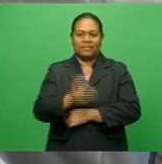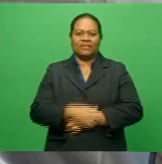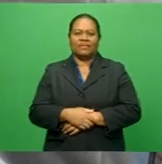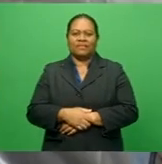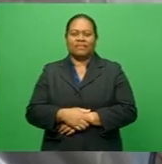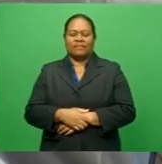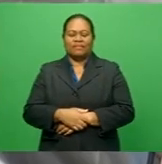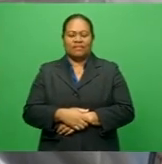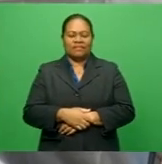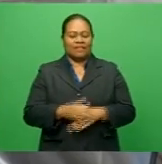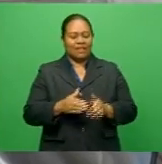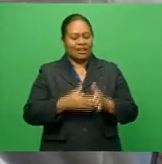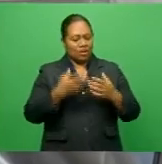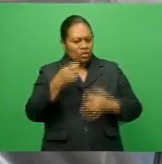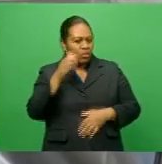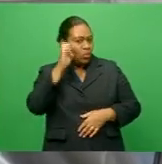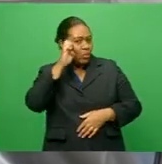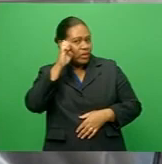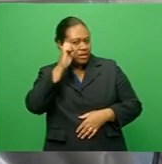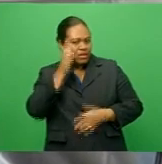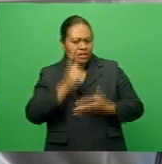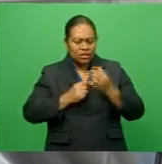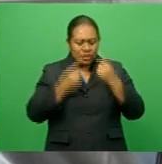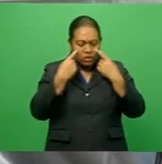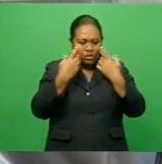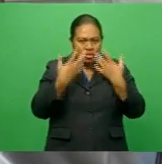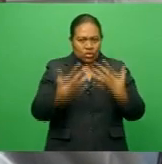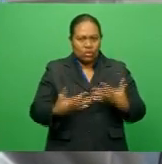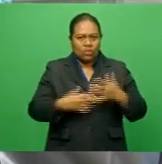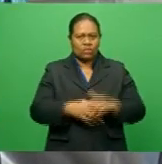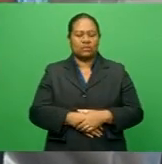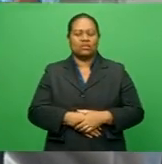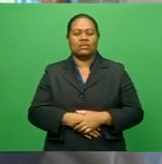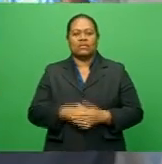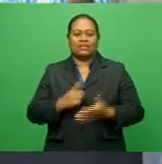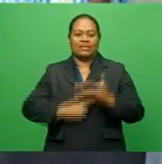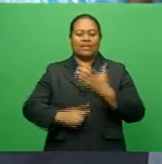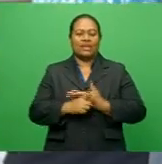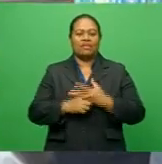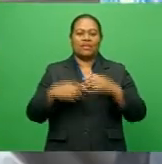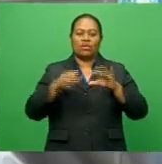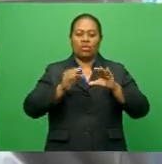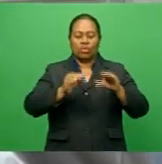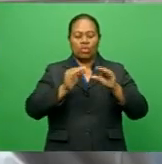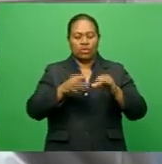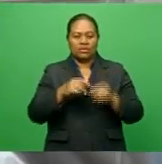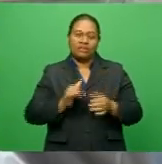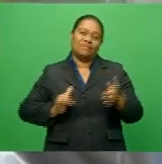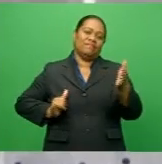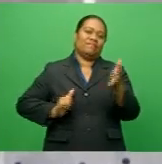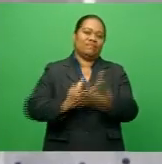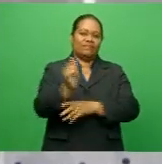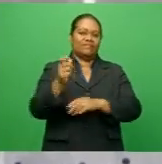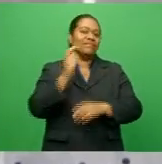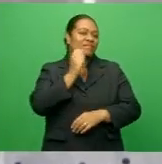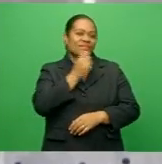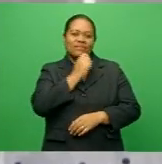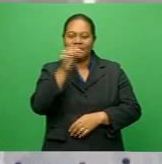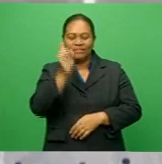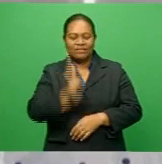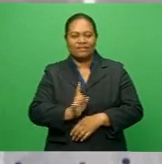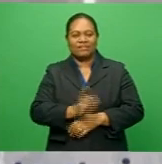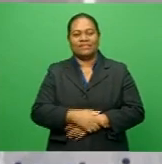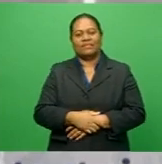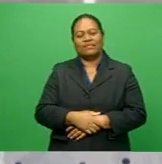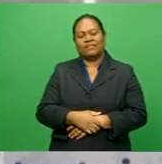training squad. Present to witness and assess their performance is national sevens coach Gareth Beba, who flew into Taviuni today. And one of the biggest things